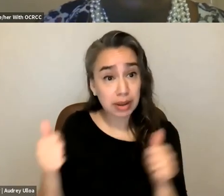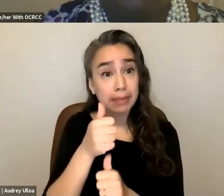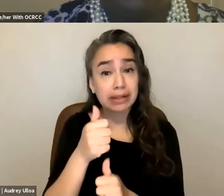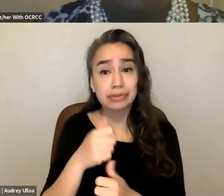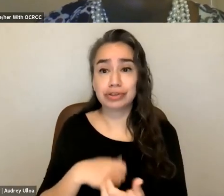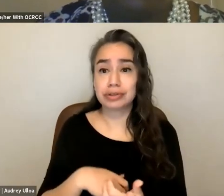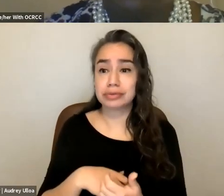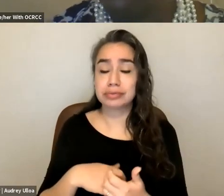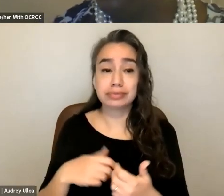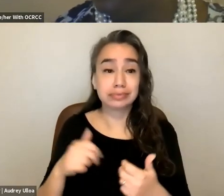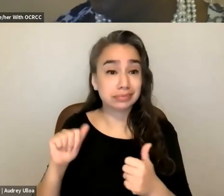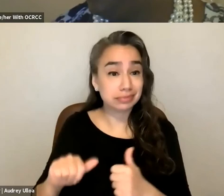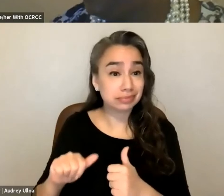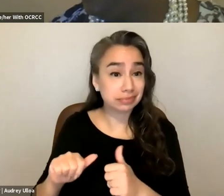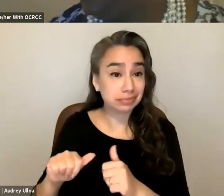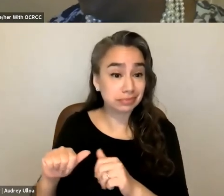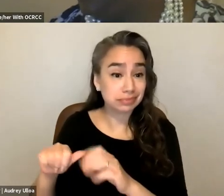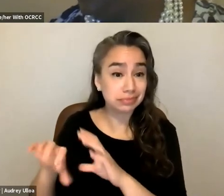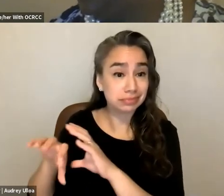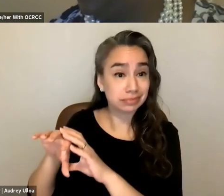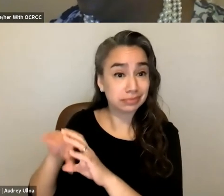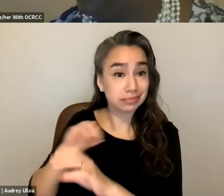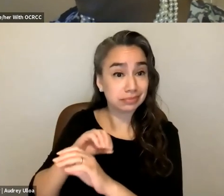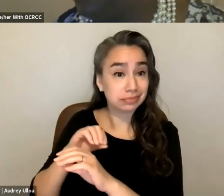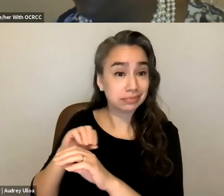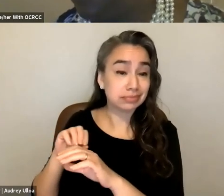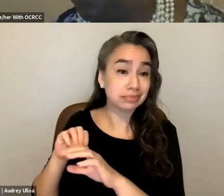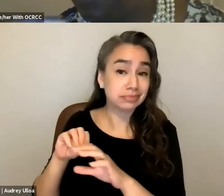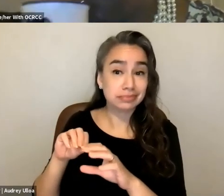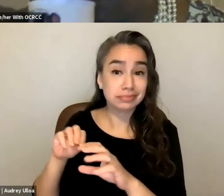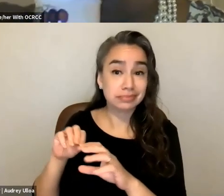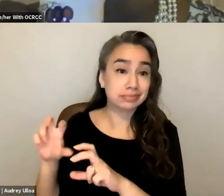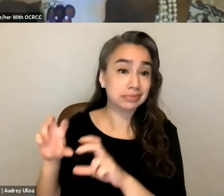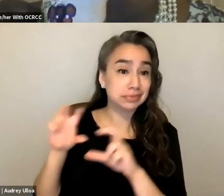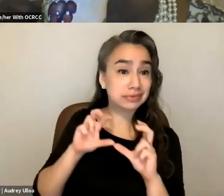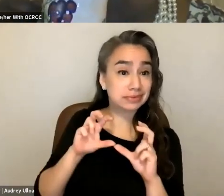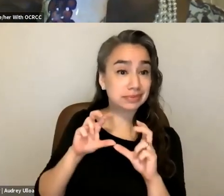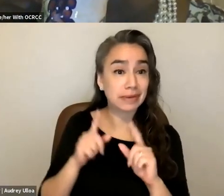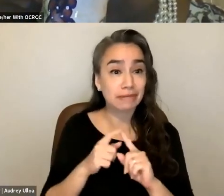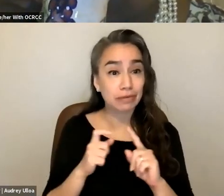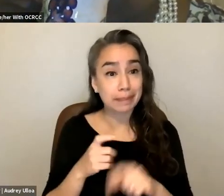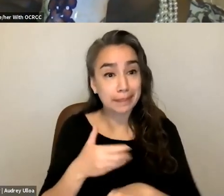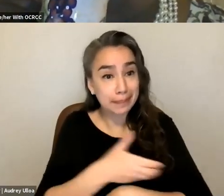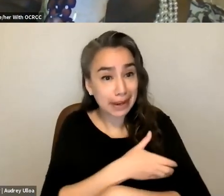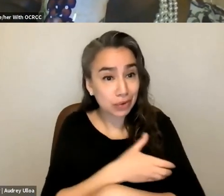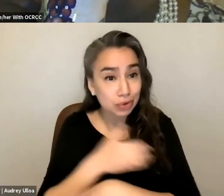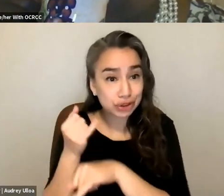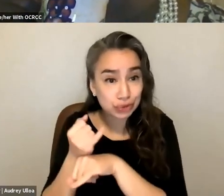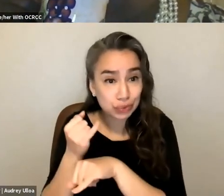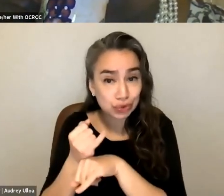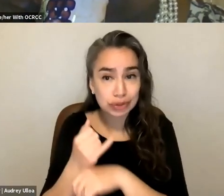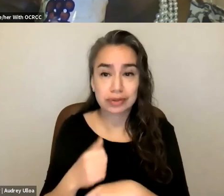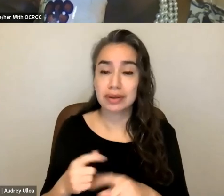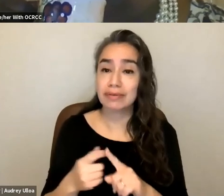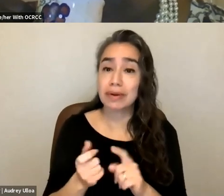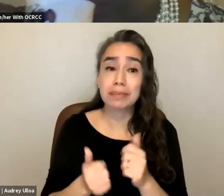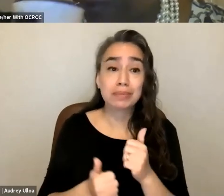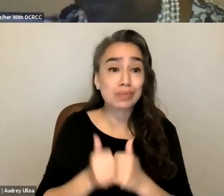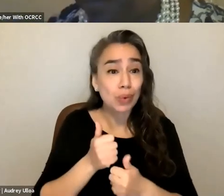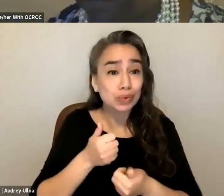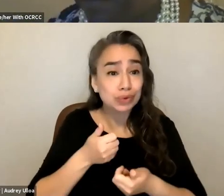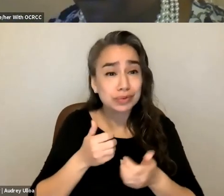divestment from um like power institutions from the smallest interactions to my biggest